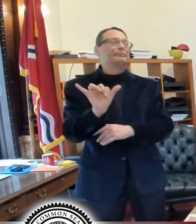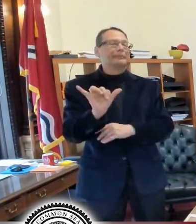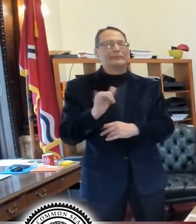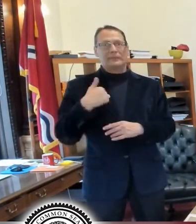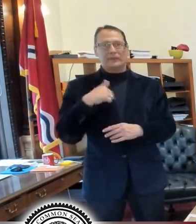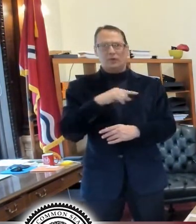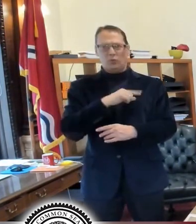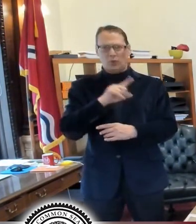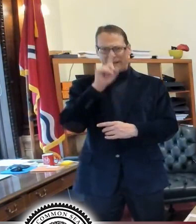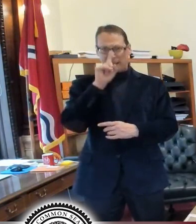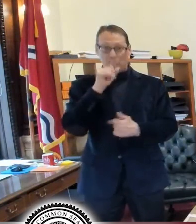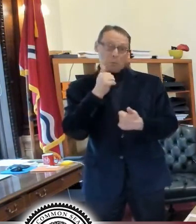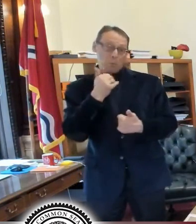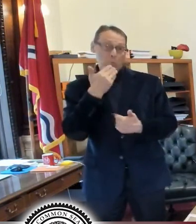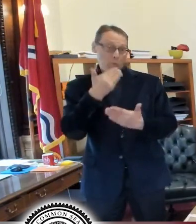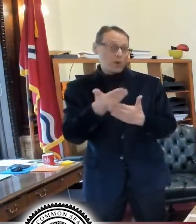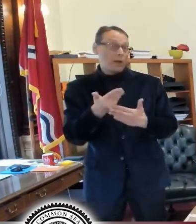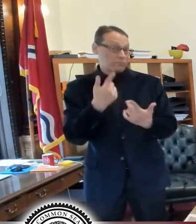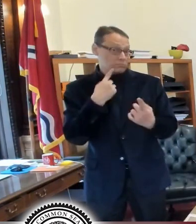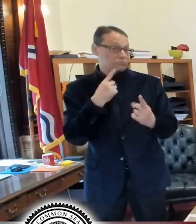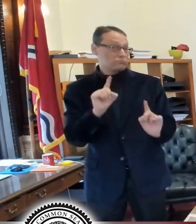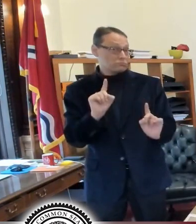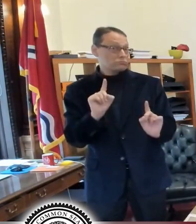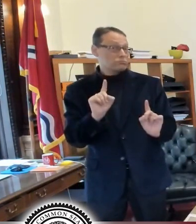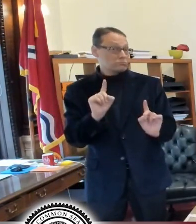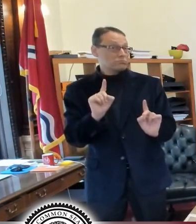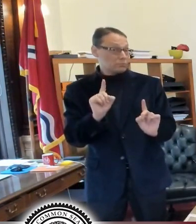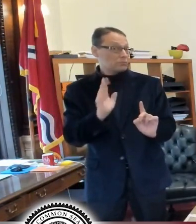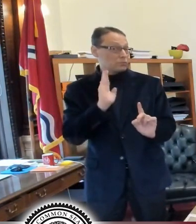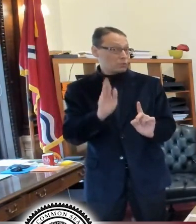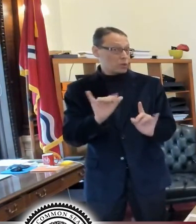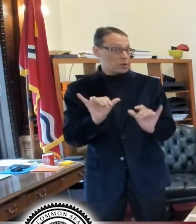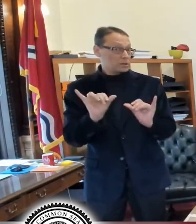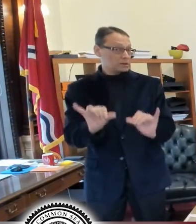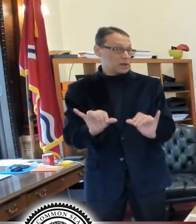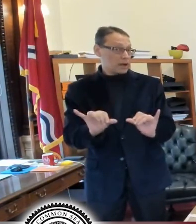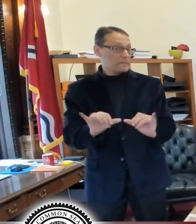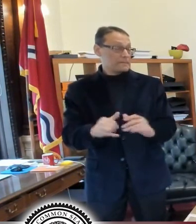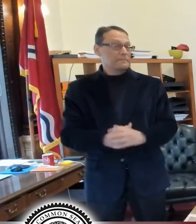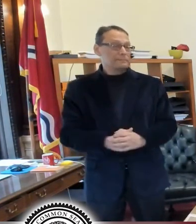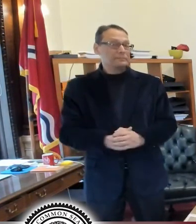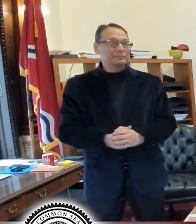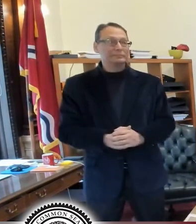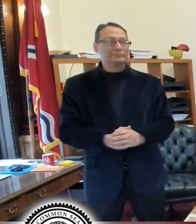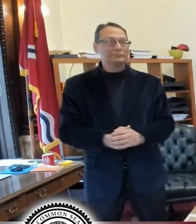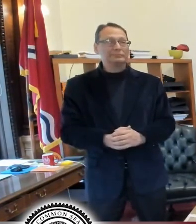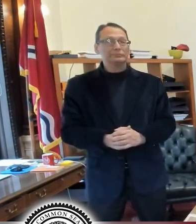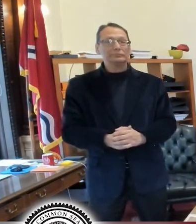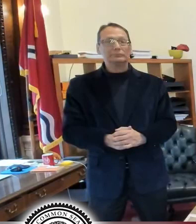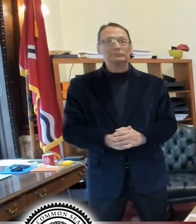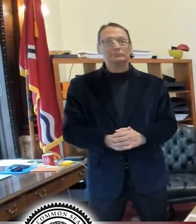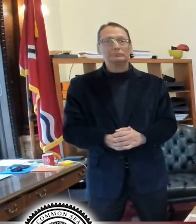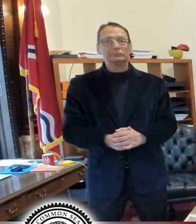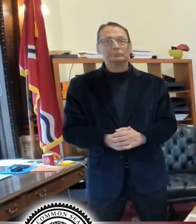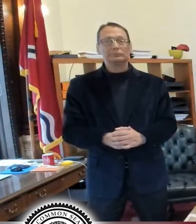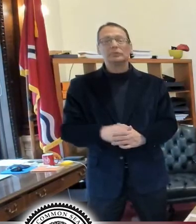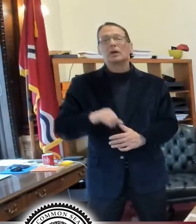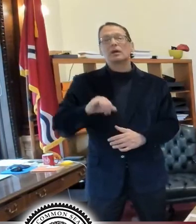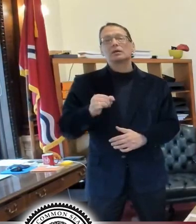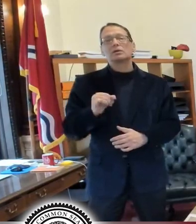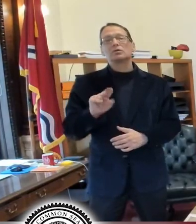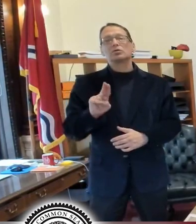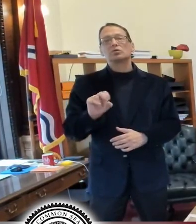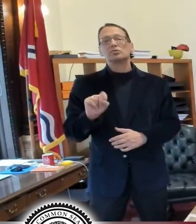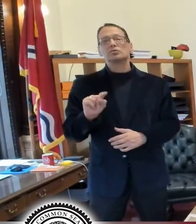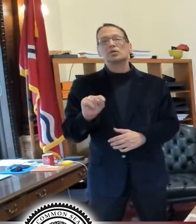believe those are working pretty well and expect them to stay in place for a bit longer. Um, Justine actually